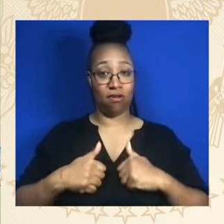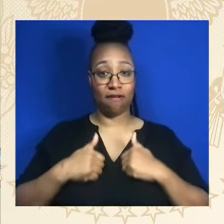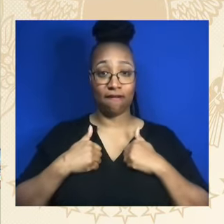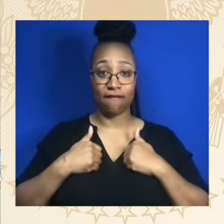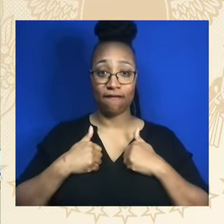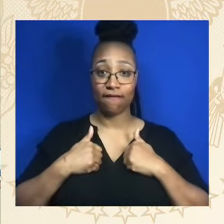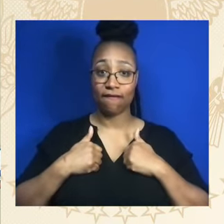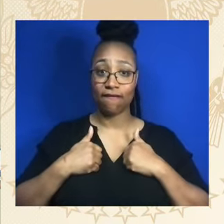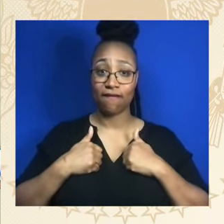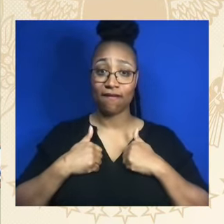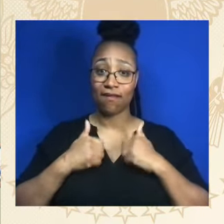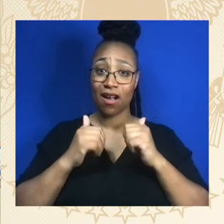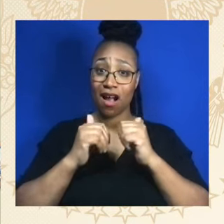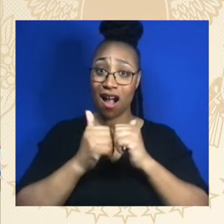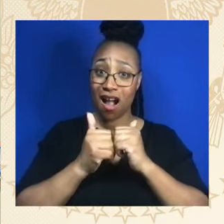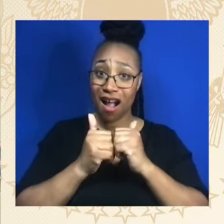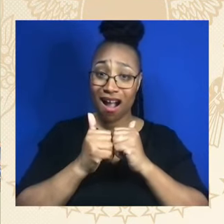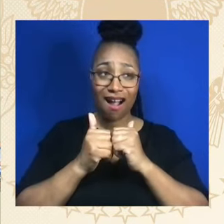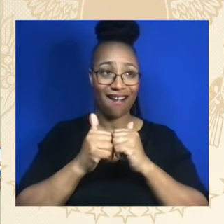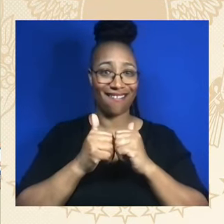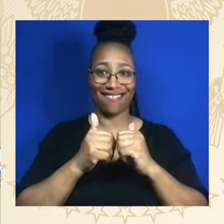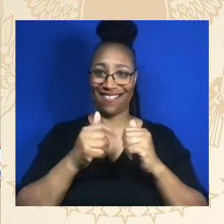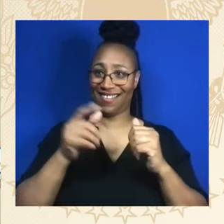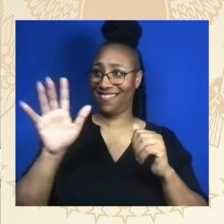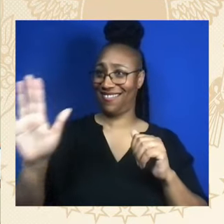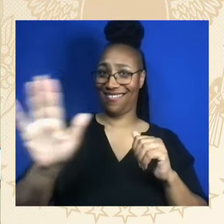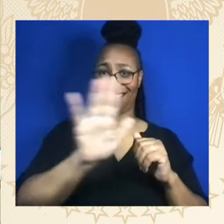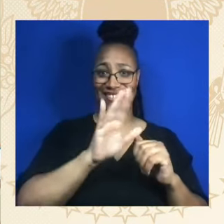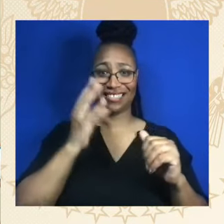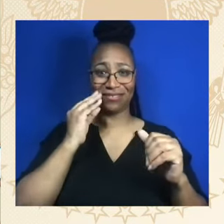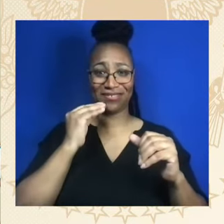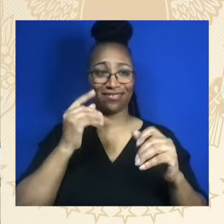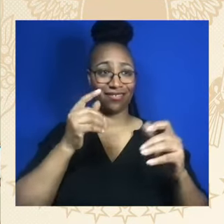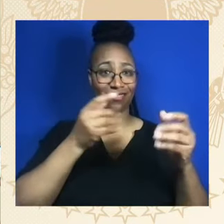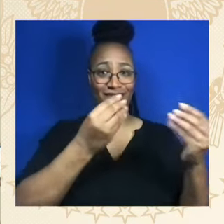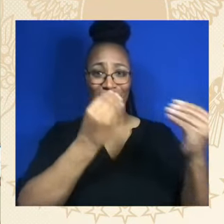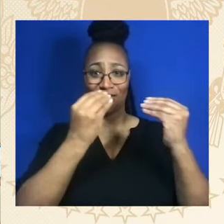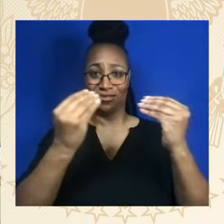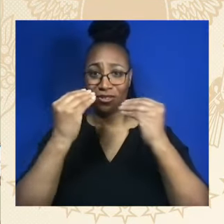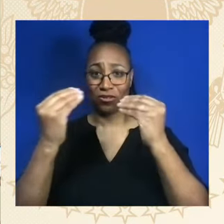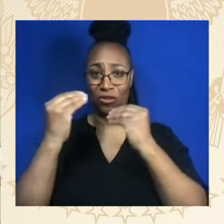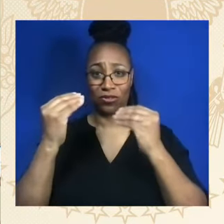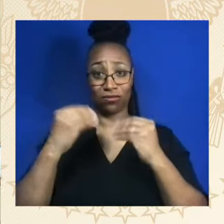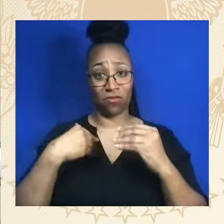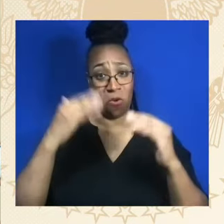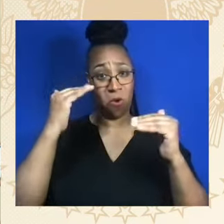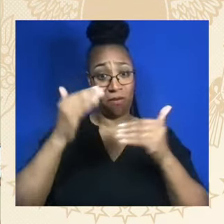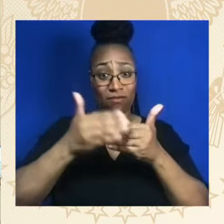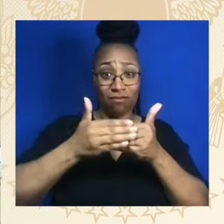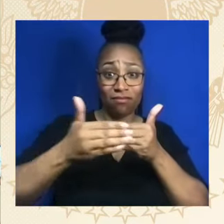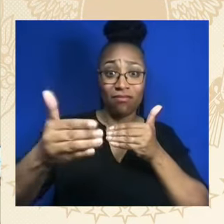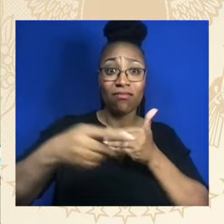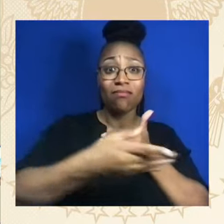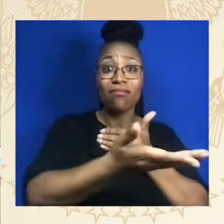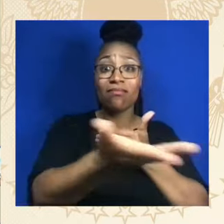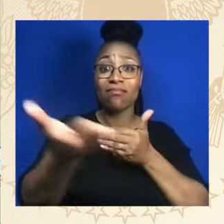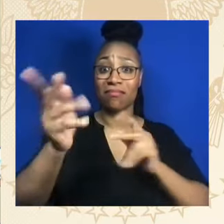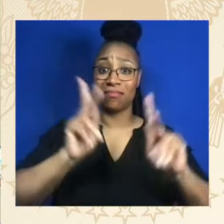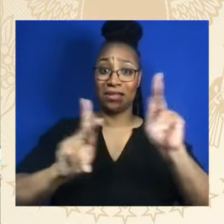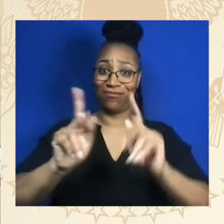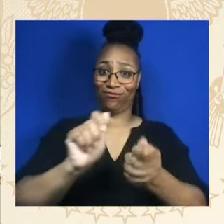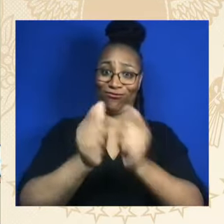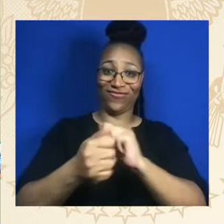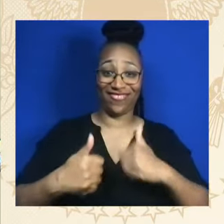to colleges and I want to go to an HBCU. in the